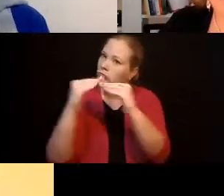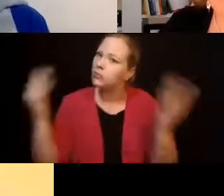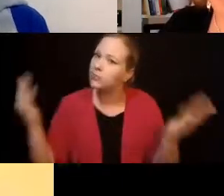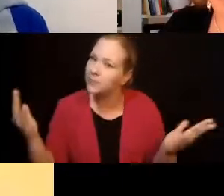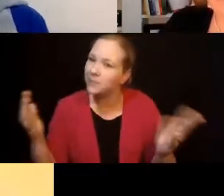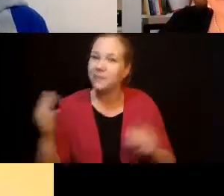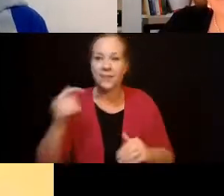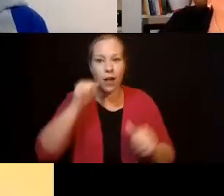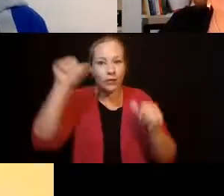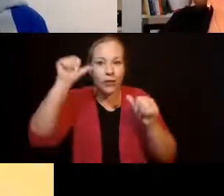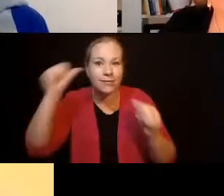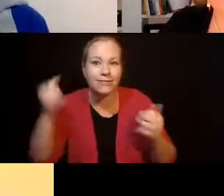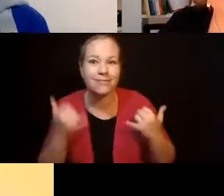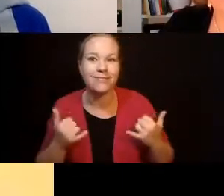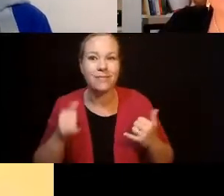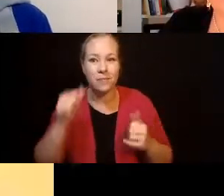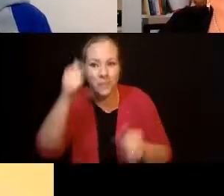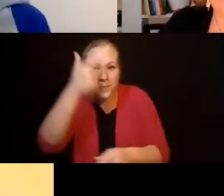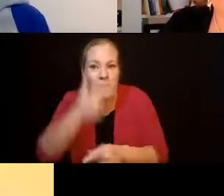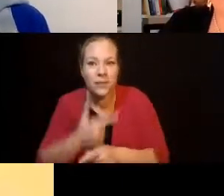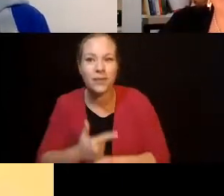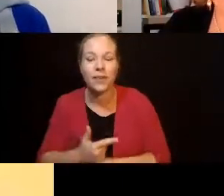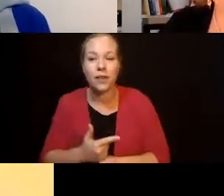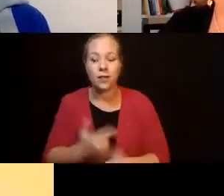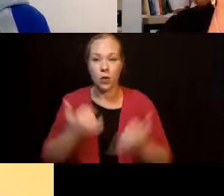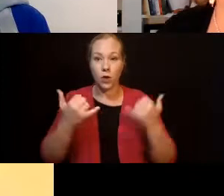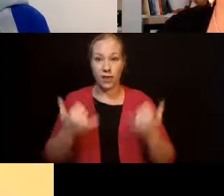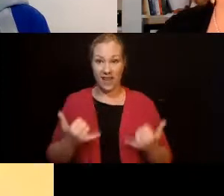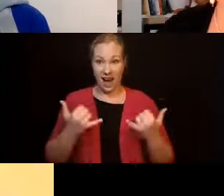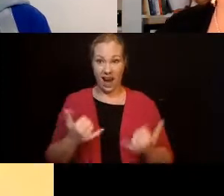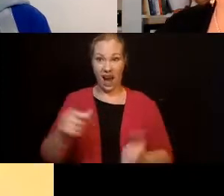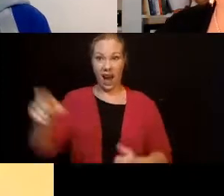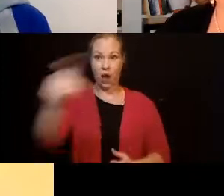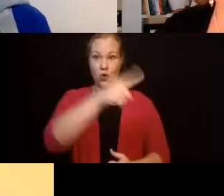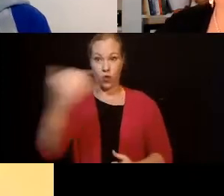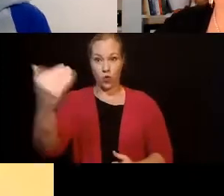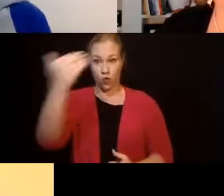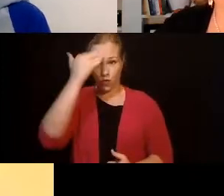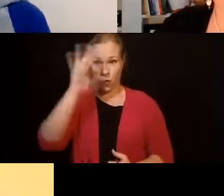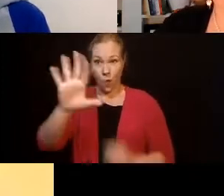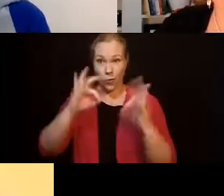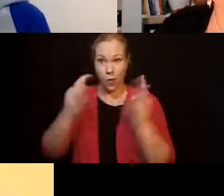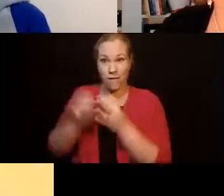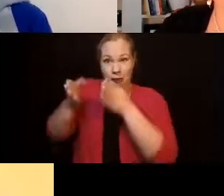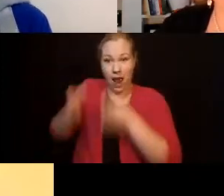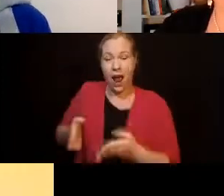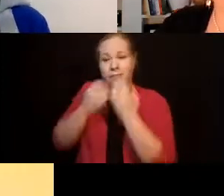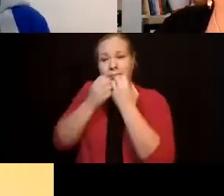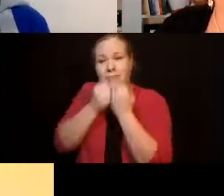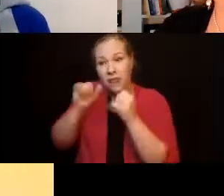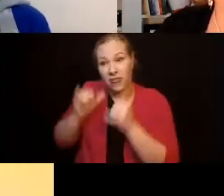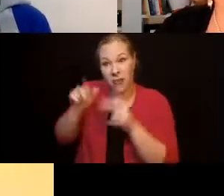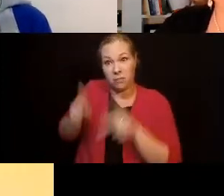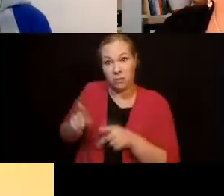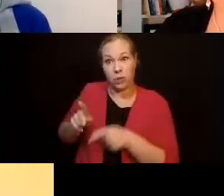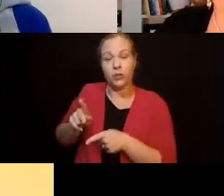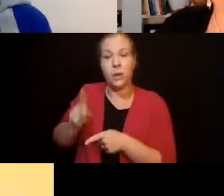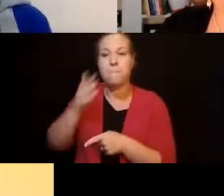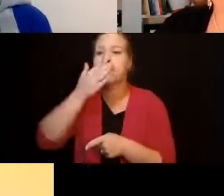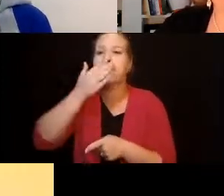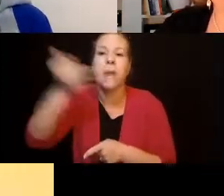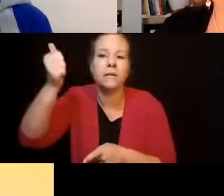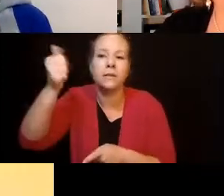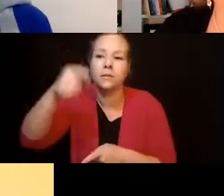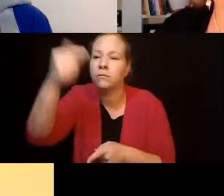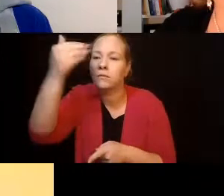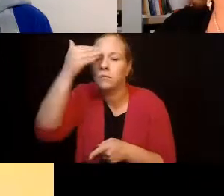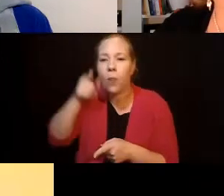that your loved one doesn't know how to do, now is the time to be working on that. And if you've got someone who doesn't know